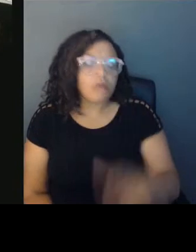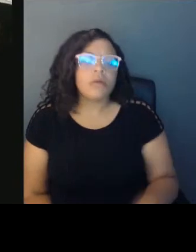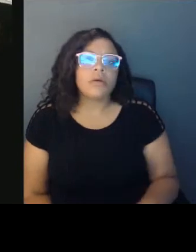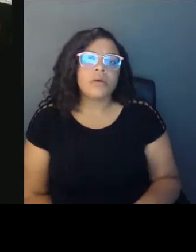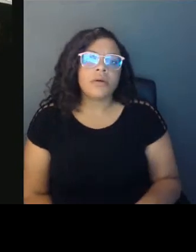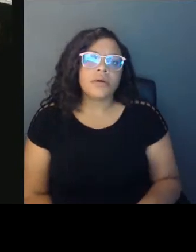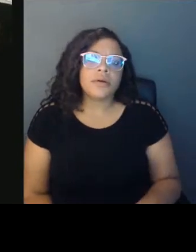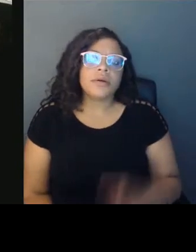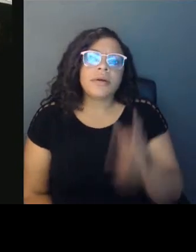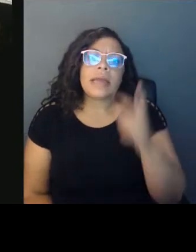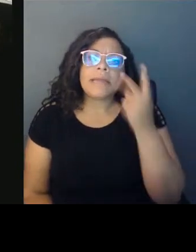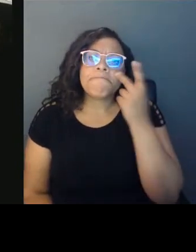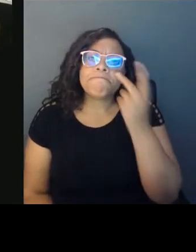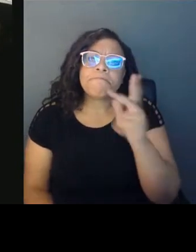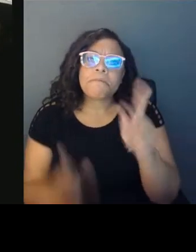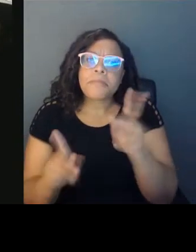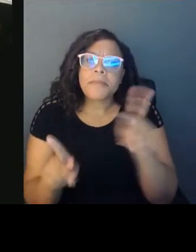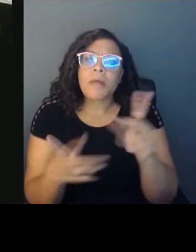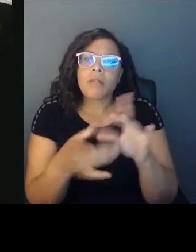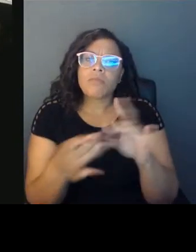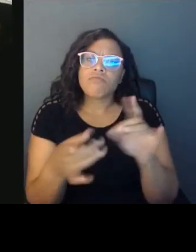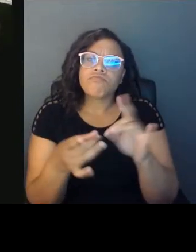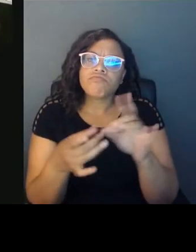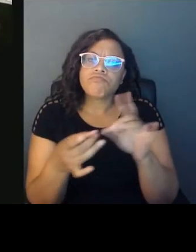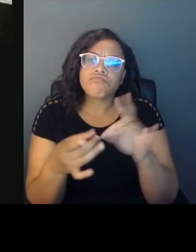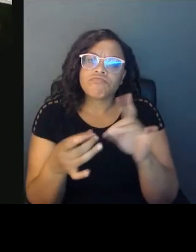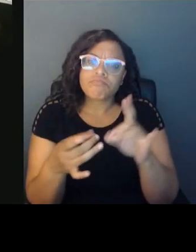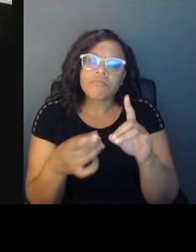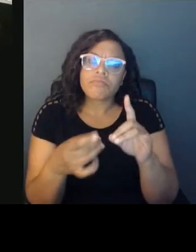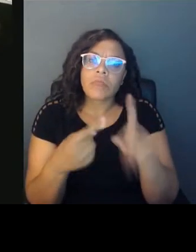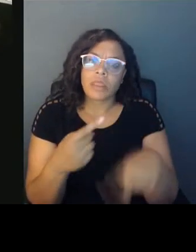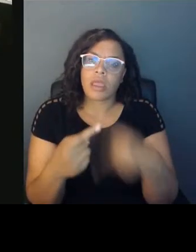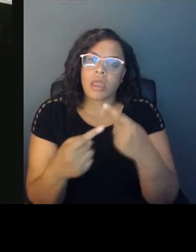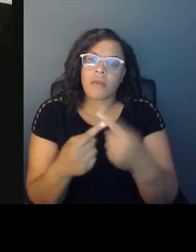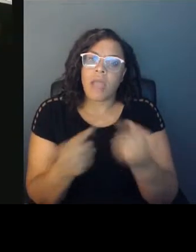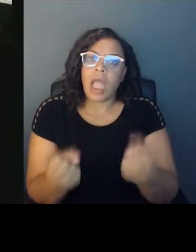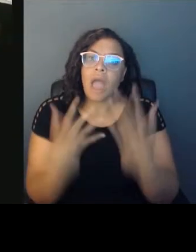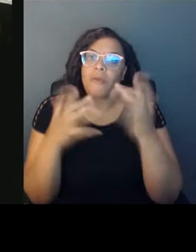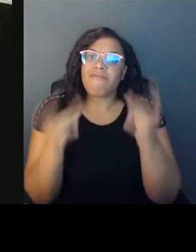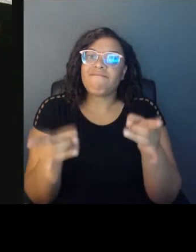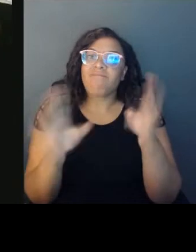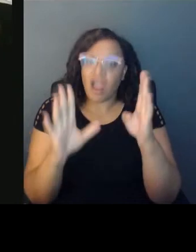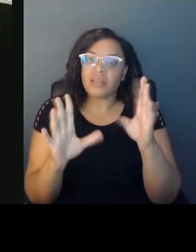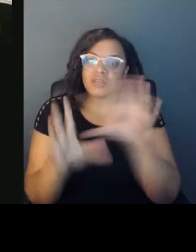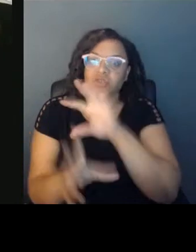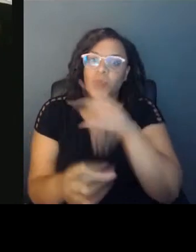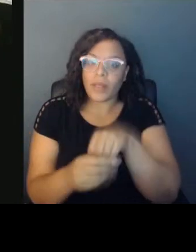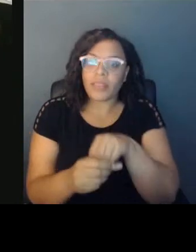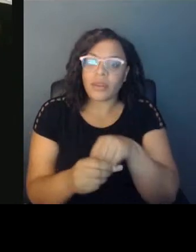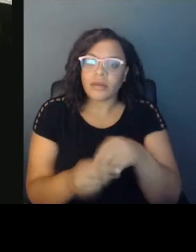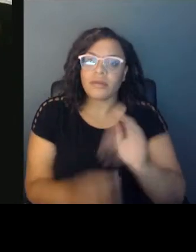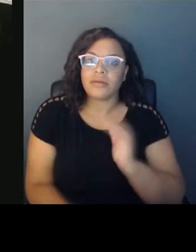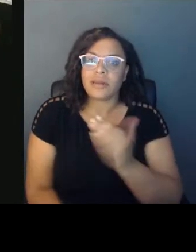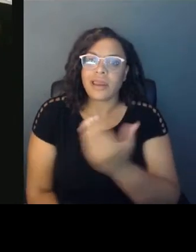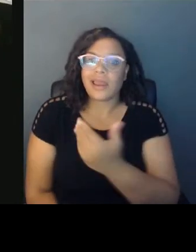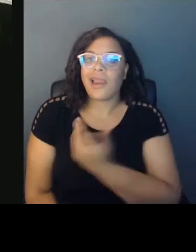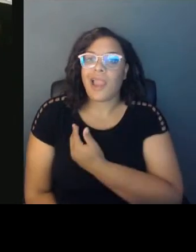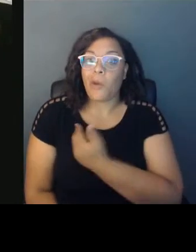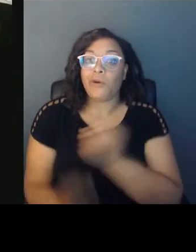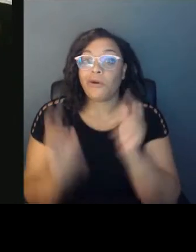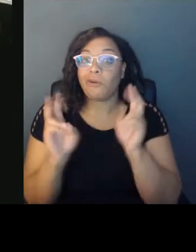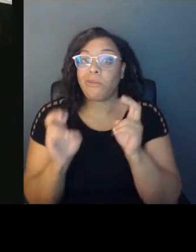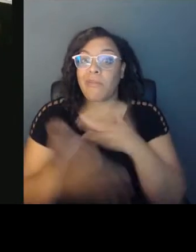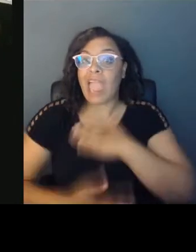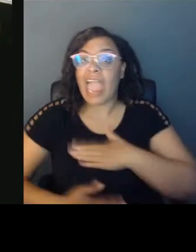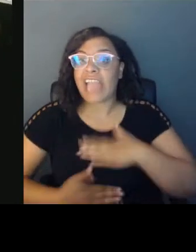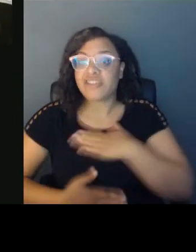the level of violence that is in some of our so-called entertainment media and some of our